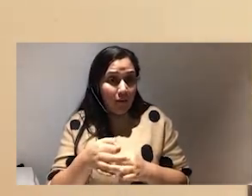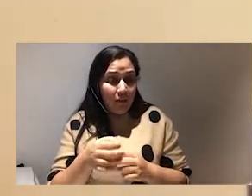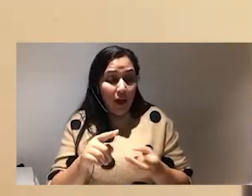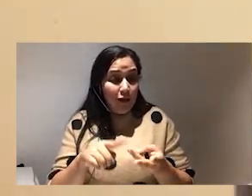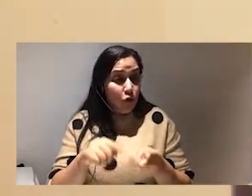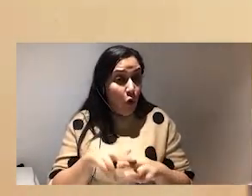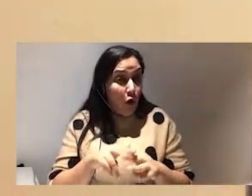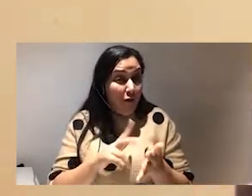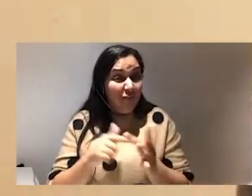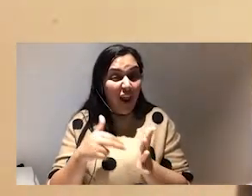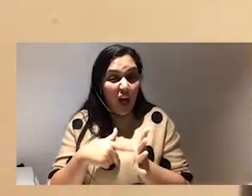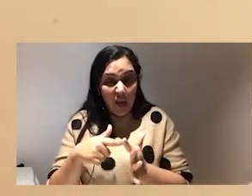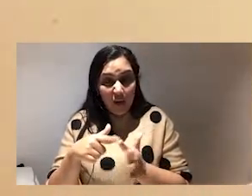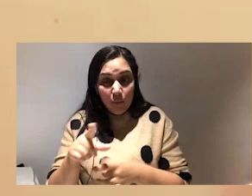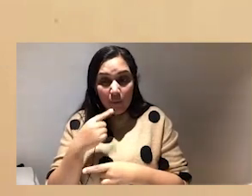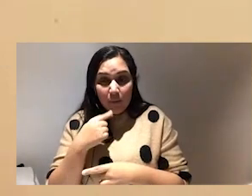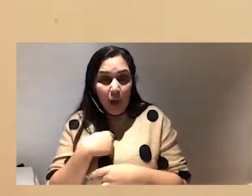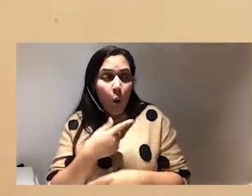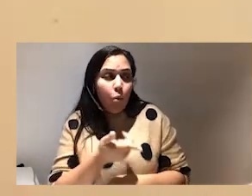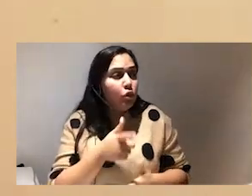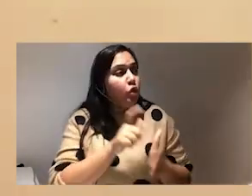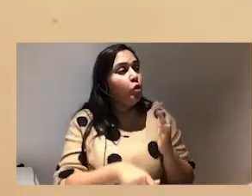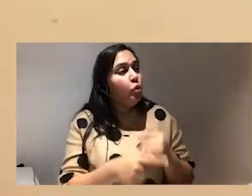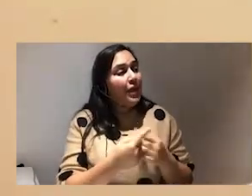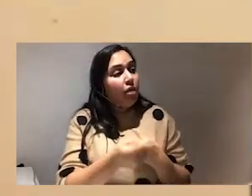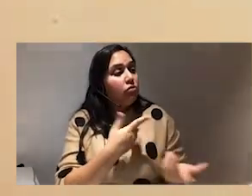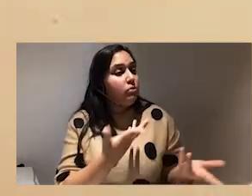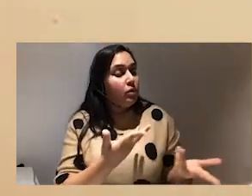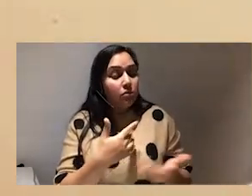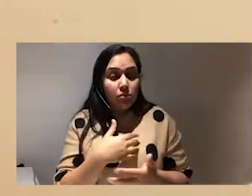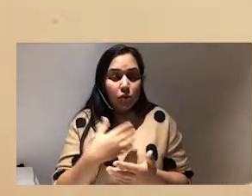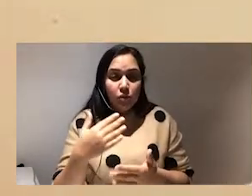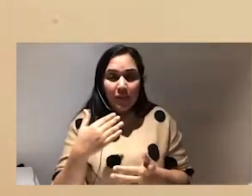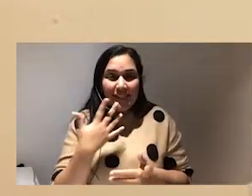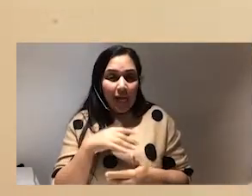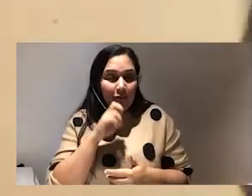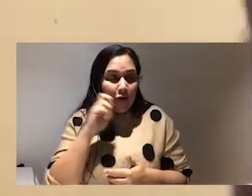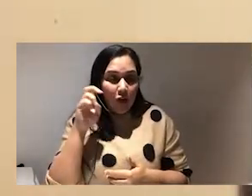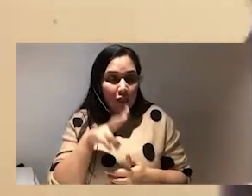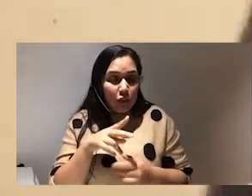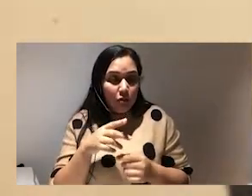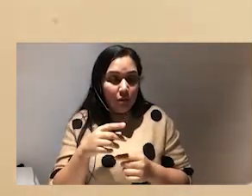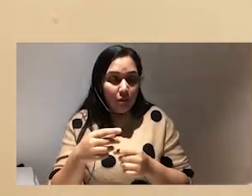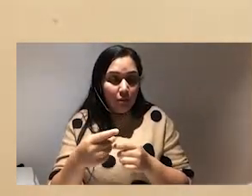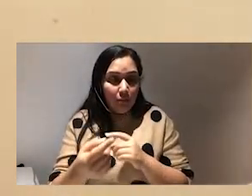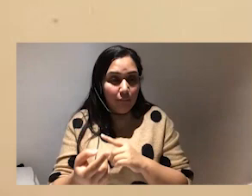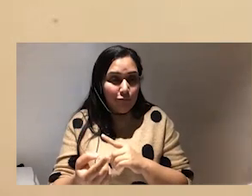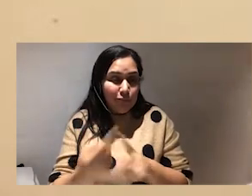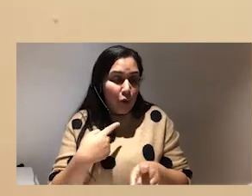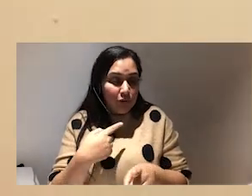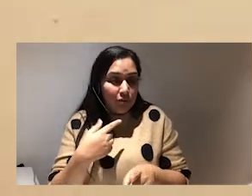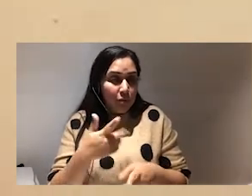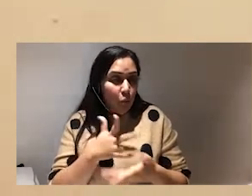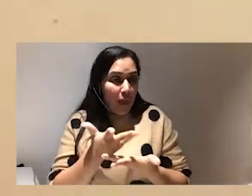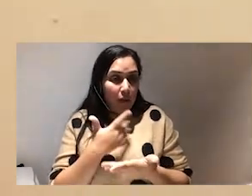so like again Nigerian upbringing to somewhat saying your response what did that person do to cause that